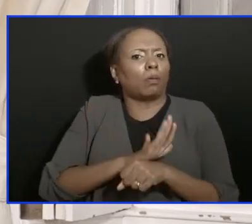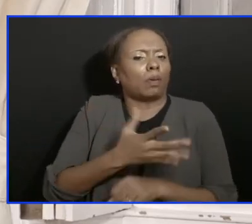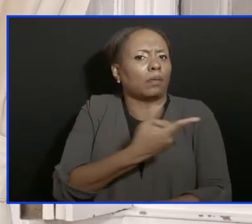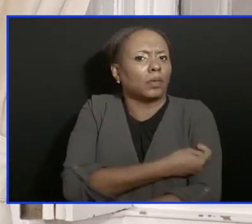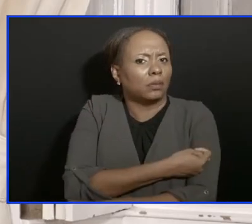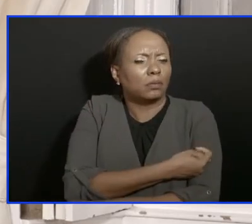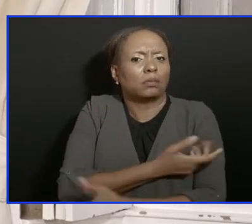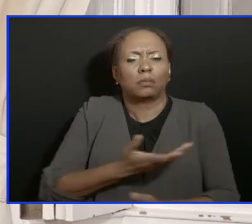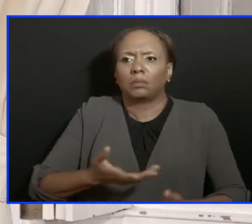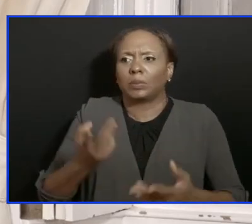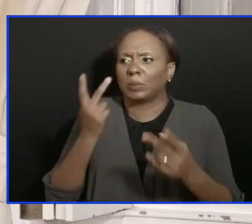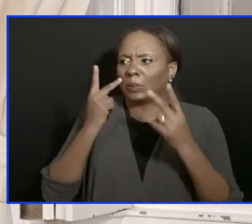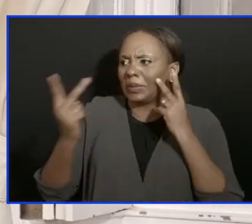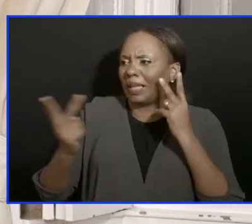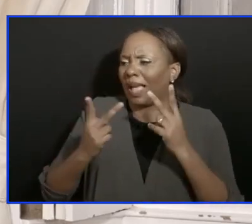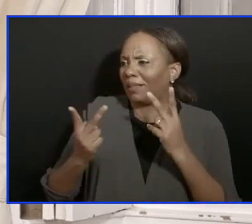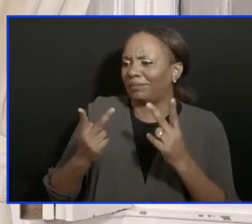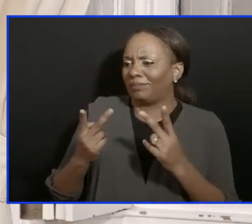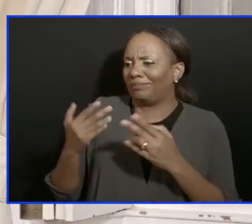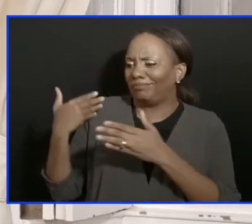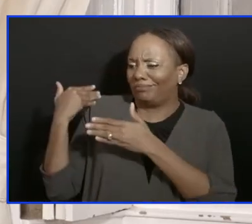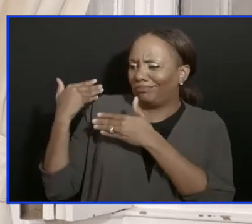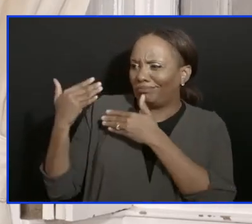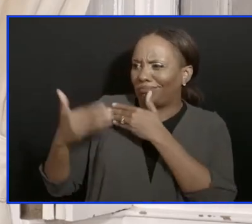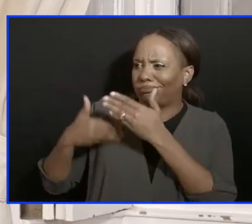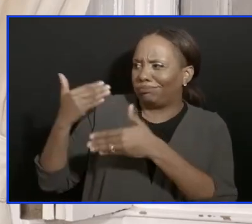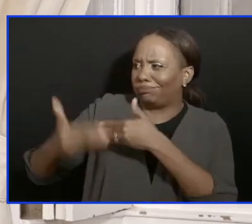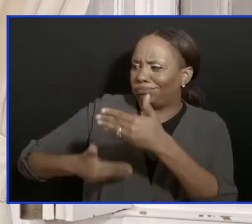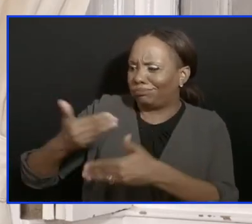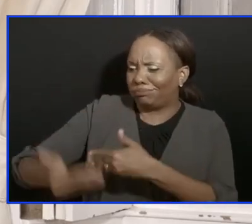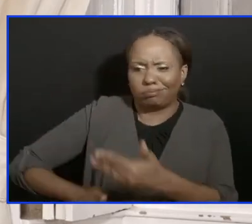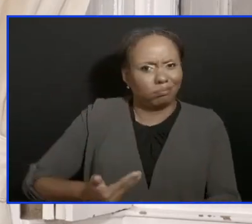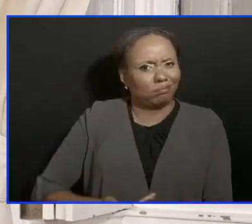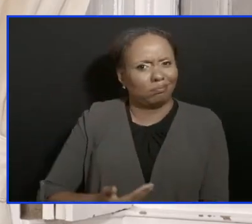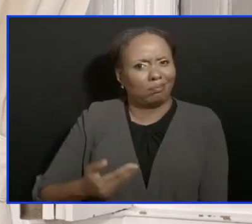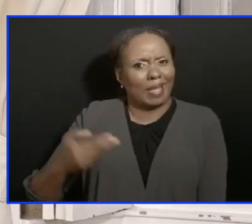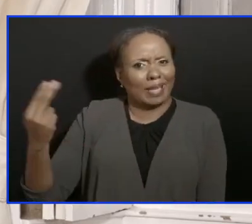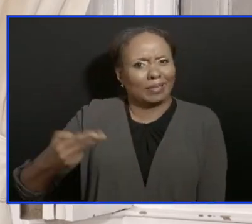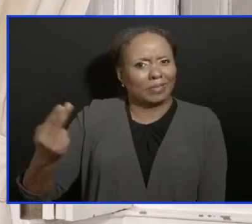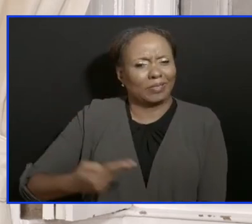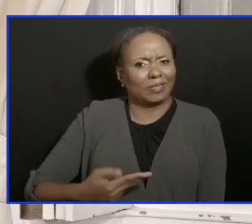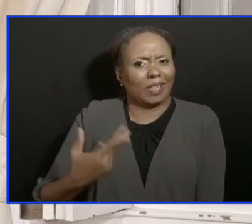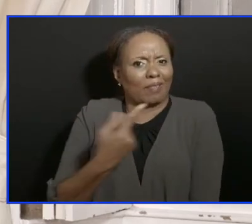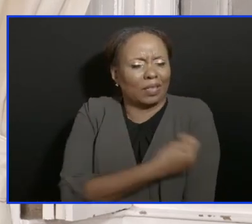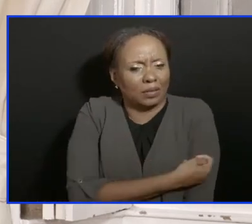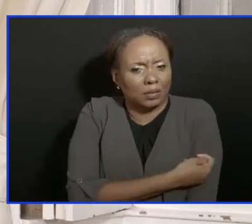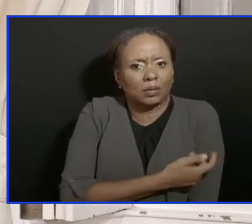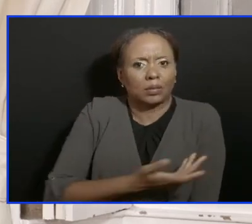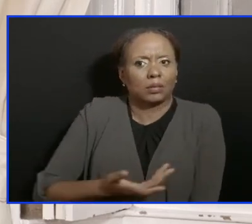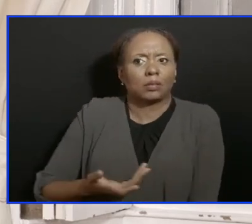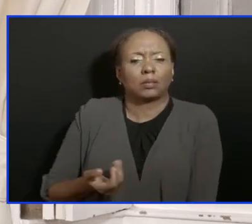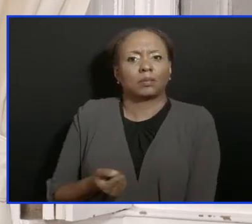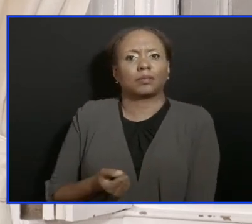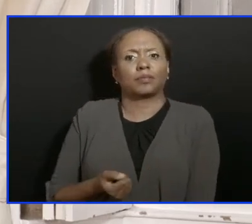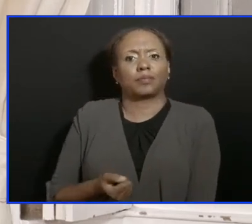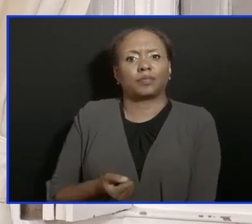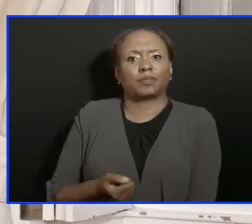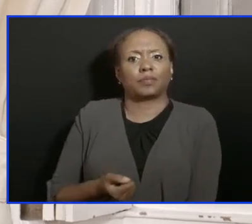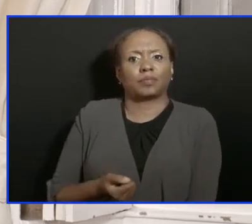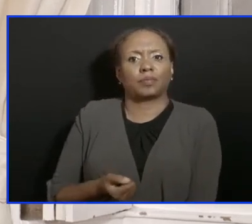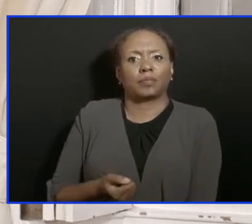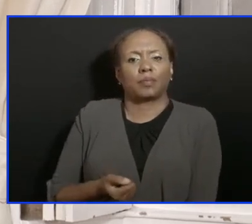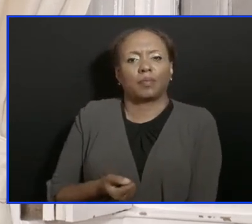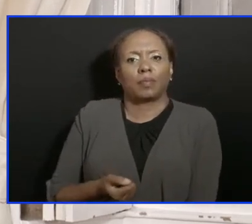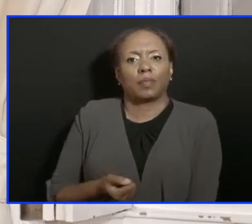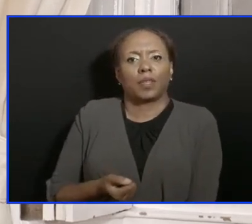that we have seen traditionally over the history of vaccines. And that is why, for instance, you